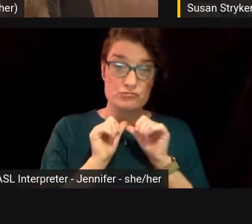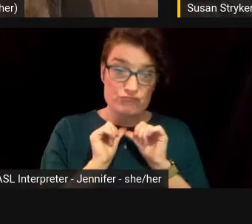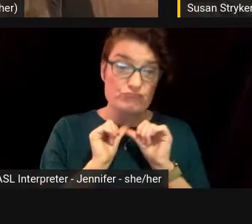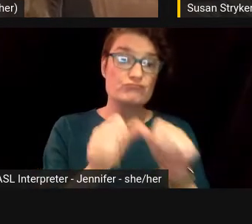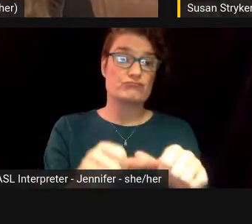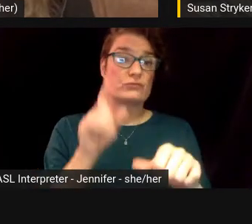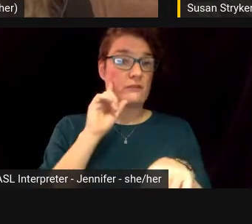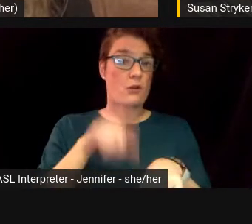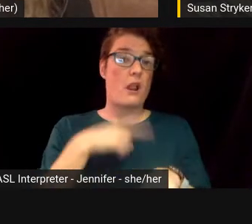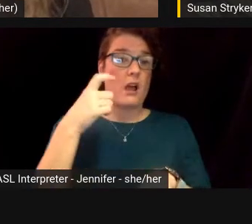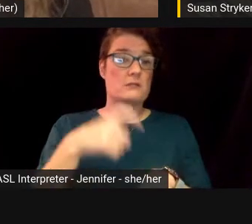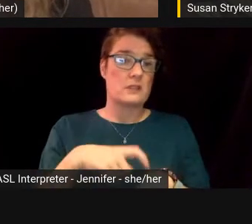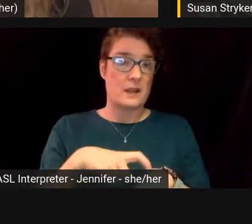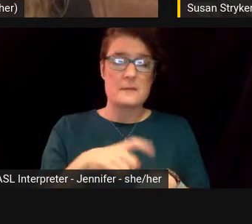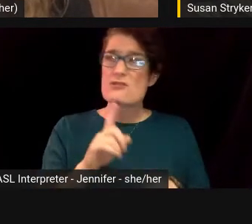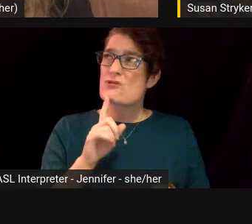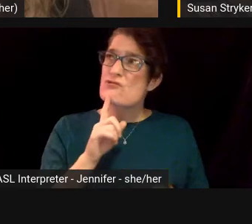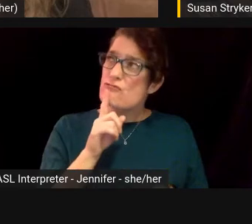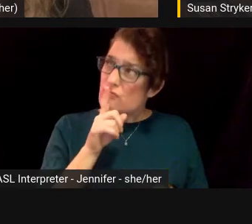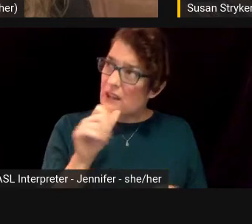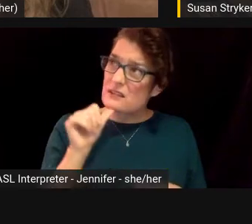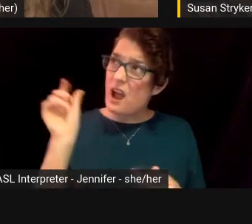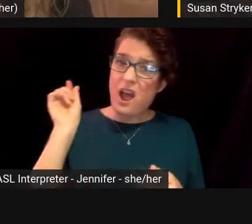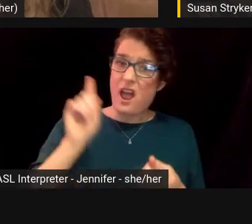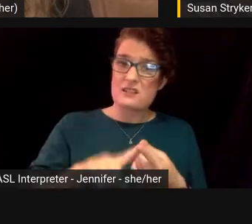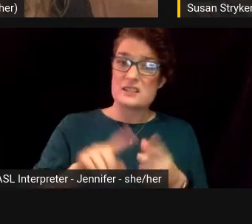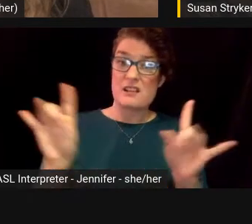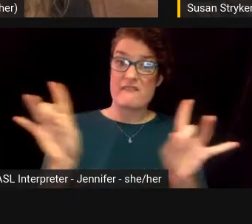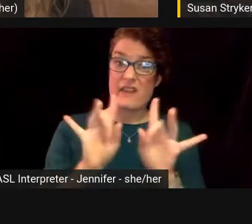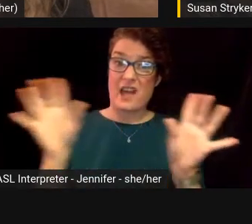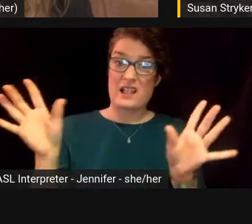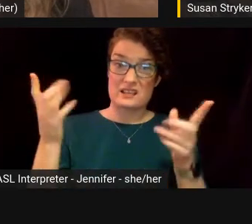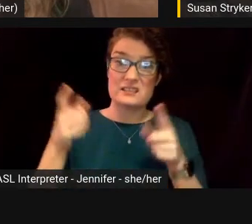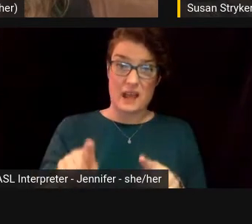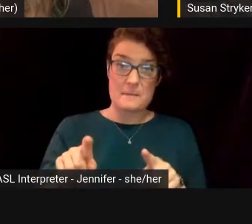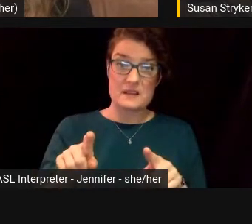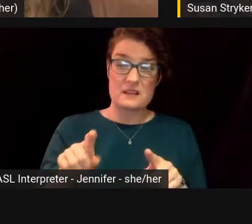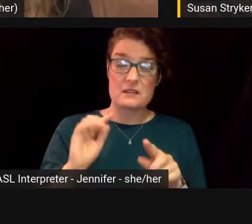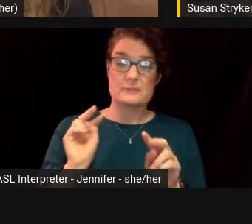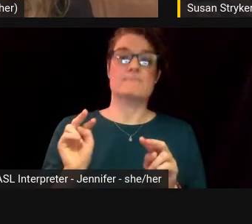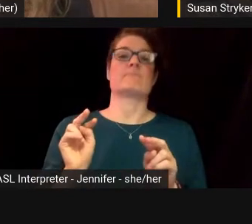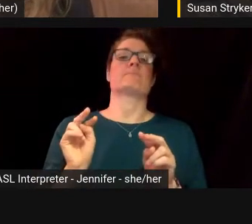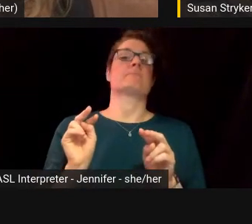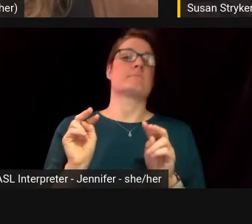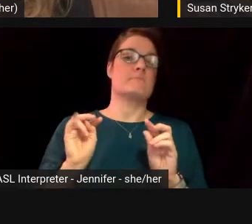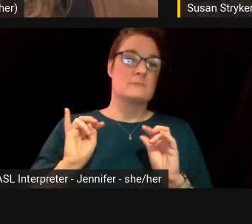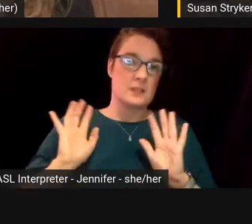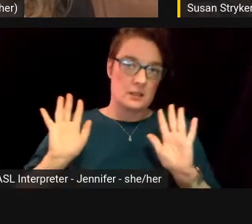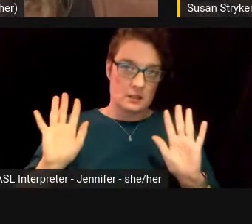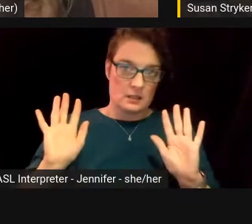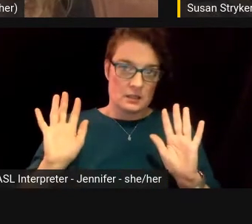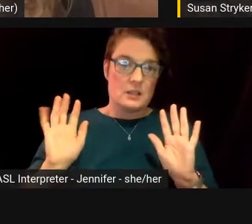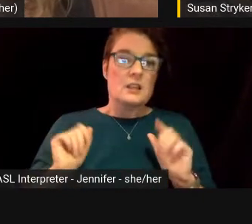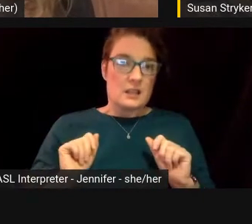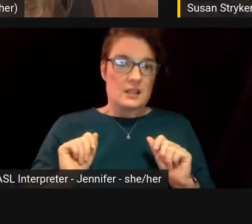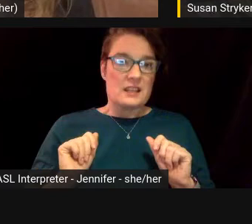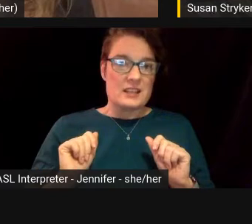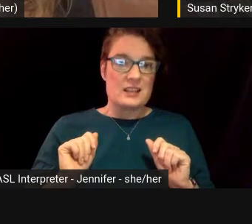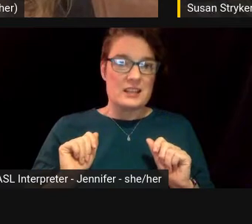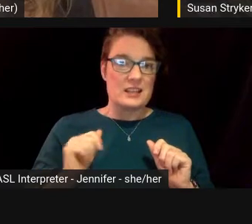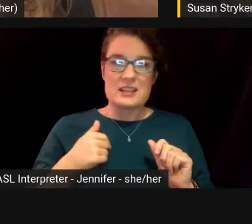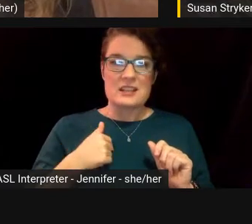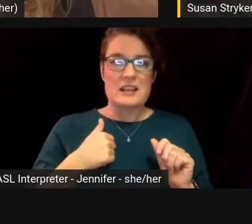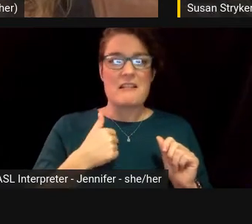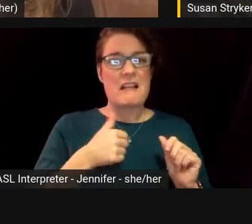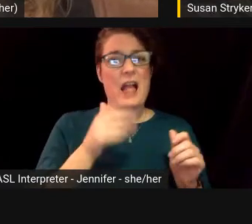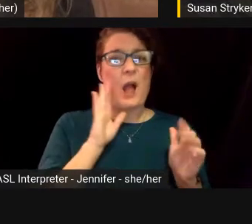Um, it actually wasn't until like a violent situation had occurred that I was like, I'm gonna, um, I'm gonna lead a normal